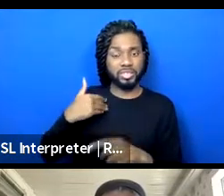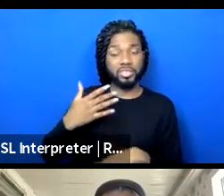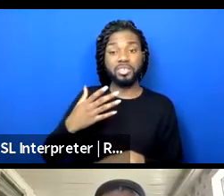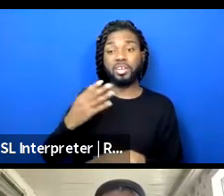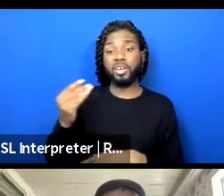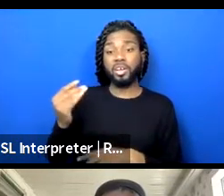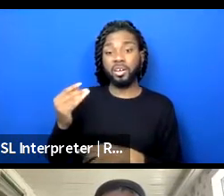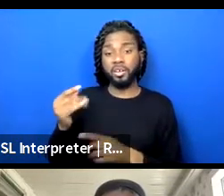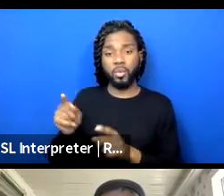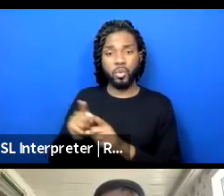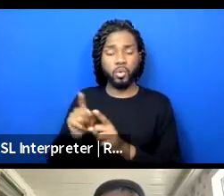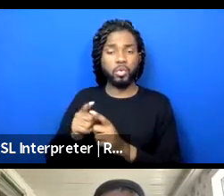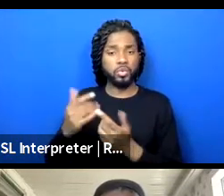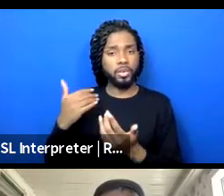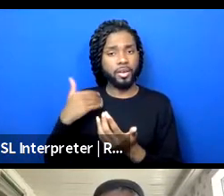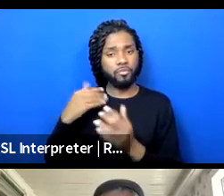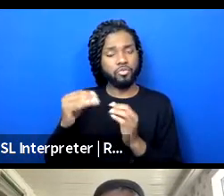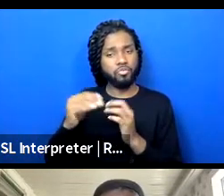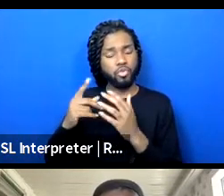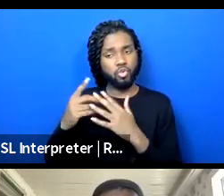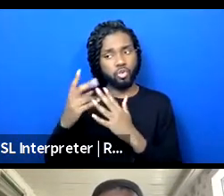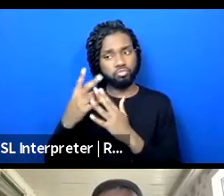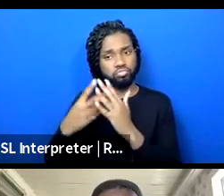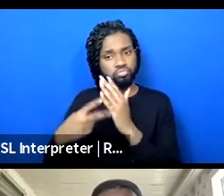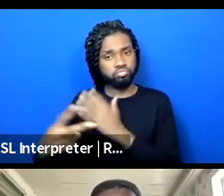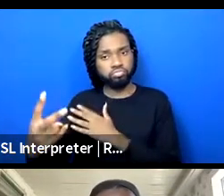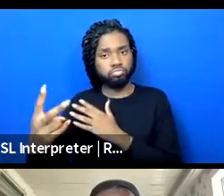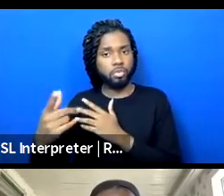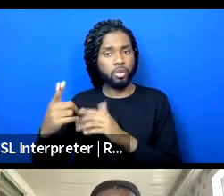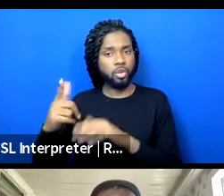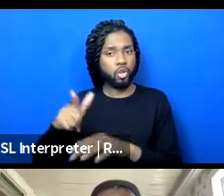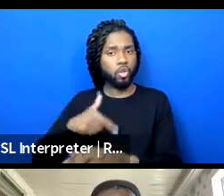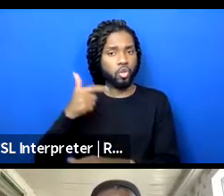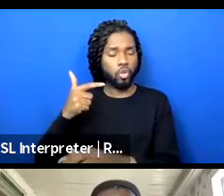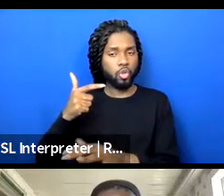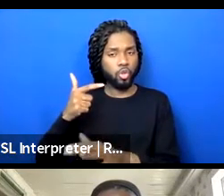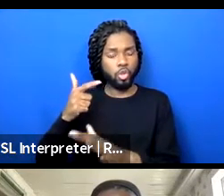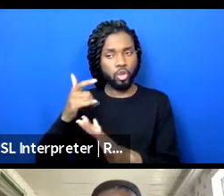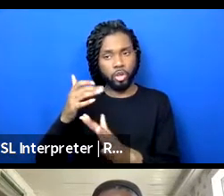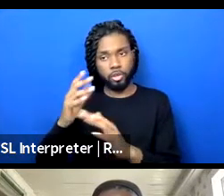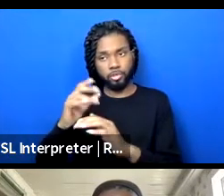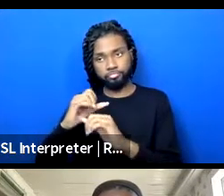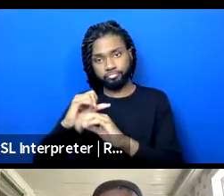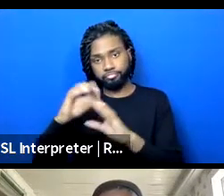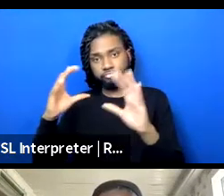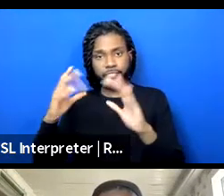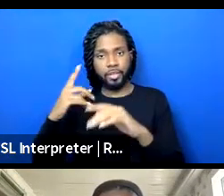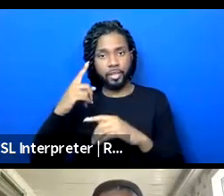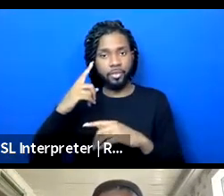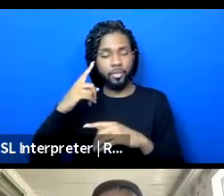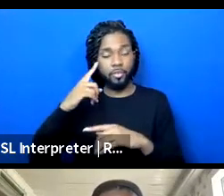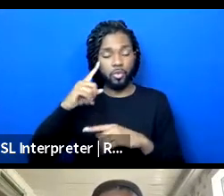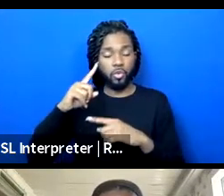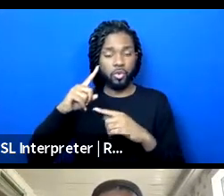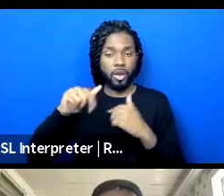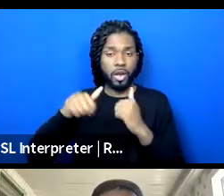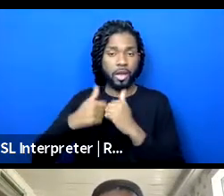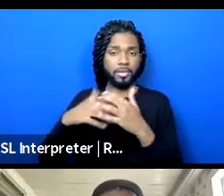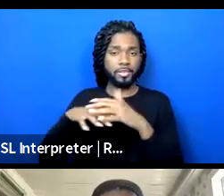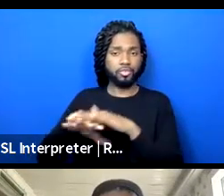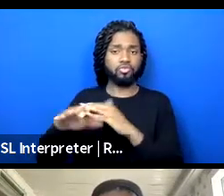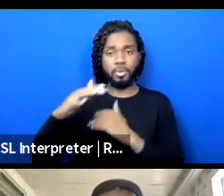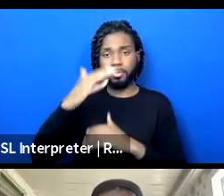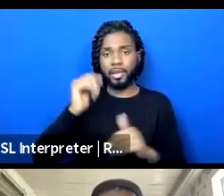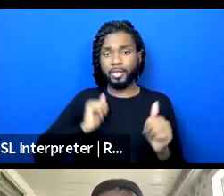long-term view of how to integrate Black theater artists into